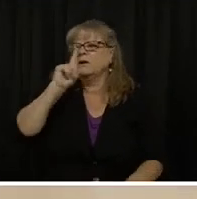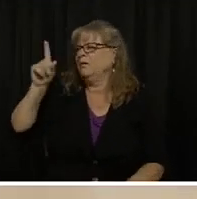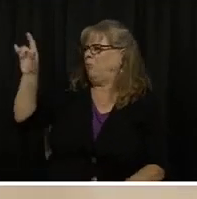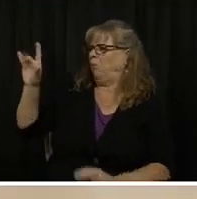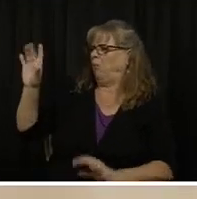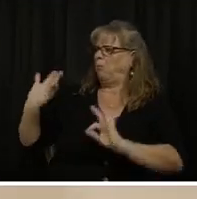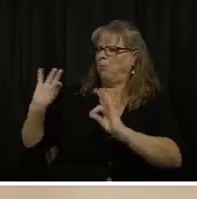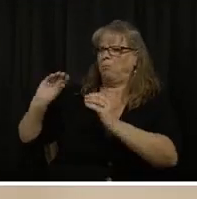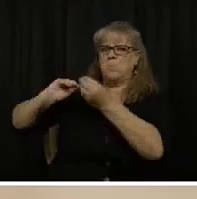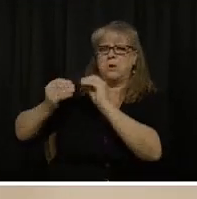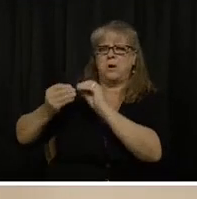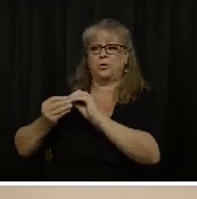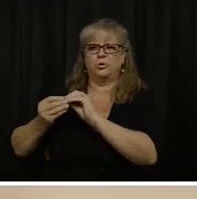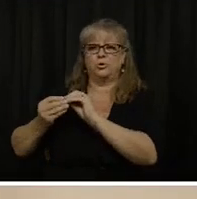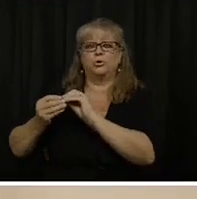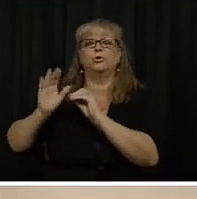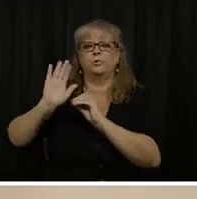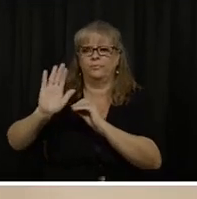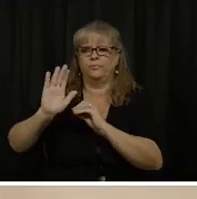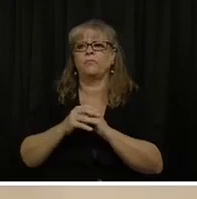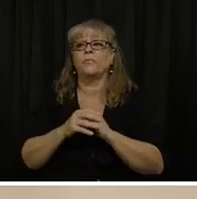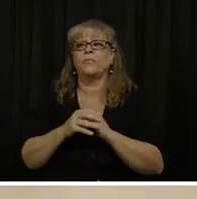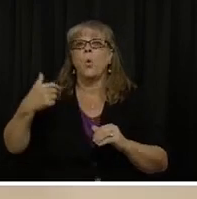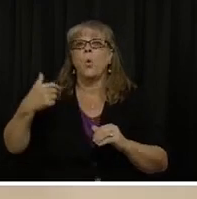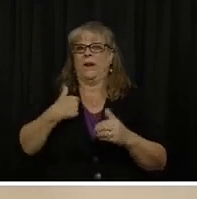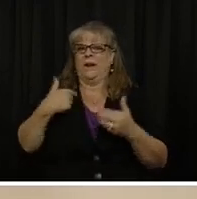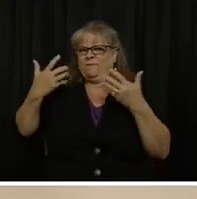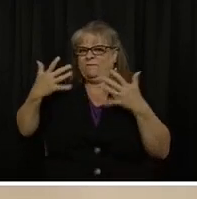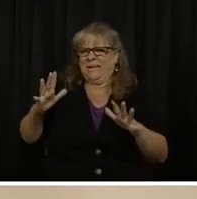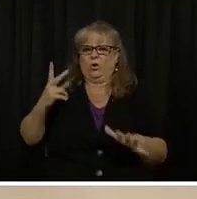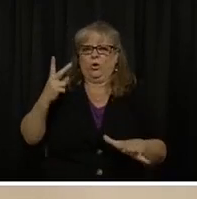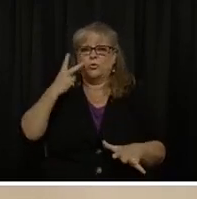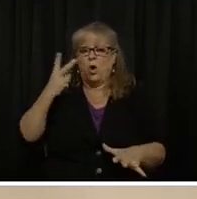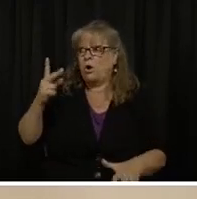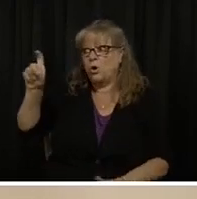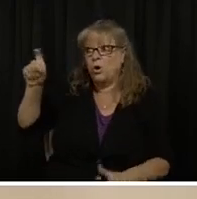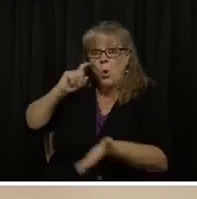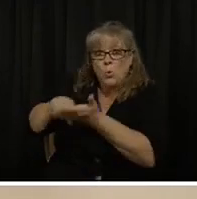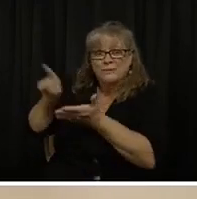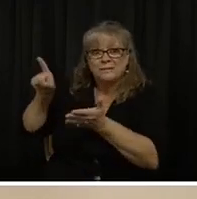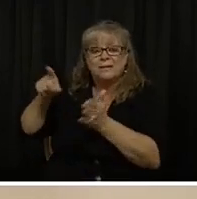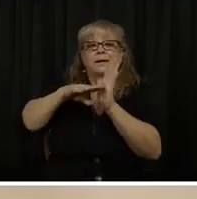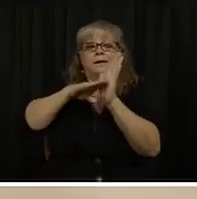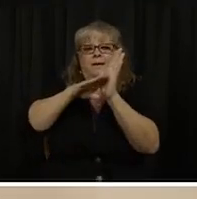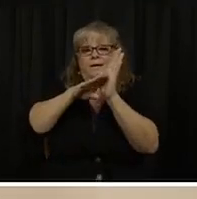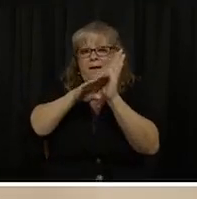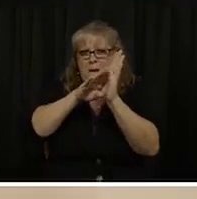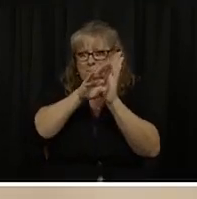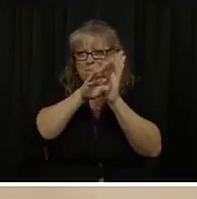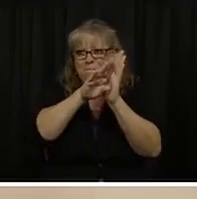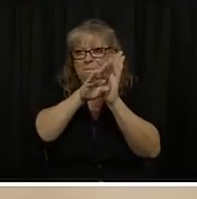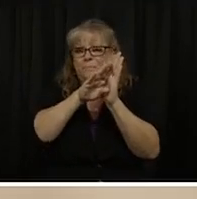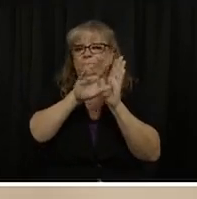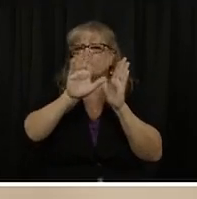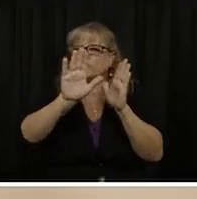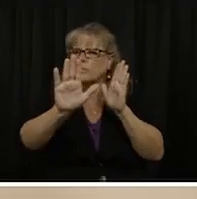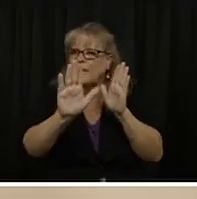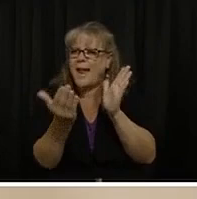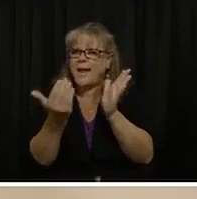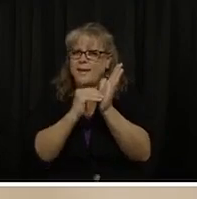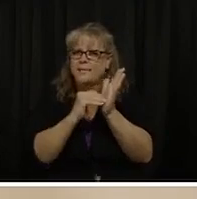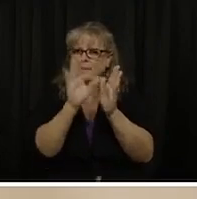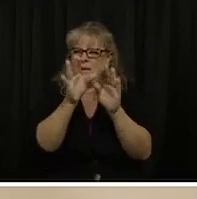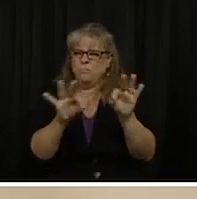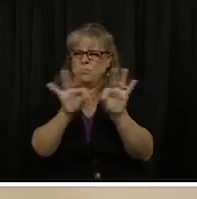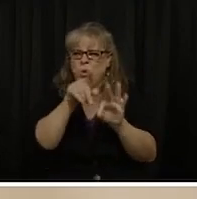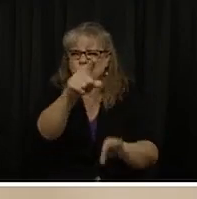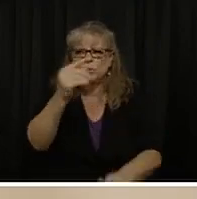here in Colorado, or the fact that we're seeing an increase in the number of cases here in the state, but the fact that we're seeing an increase in the rate of